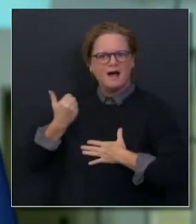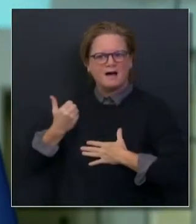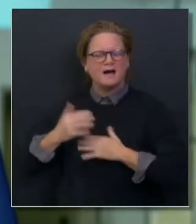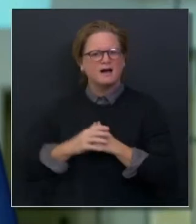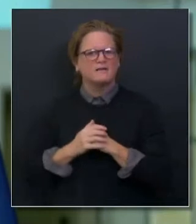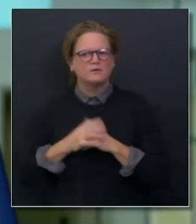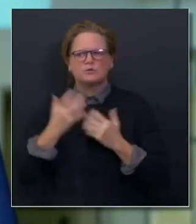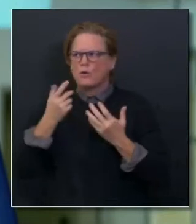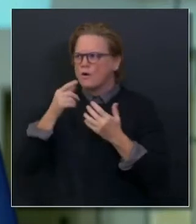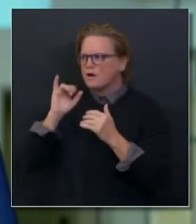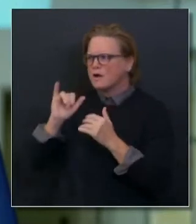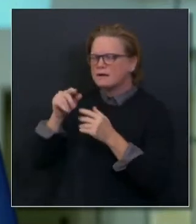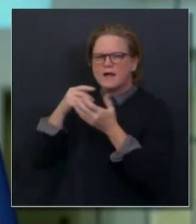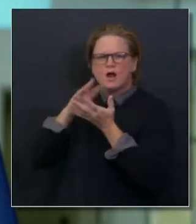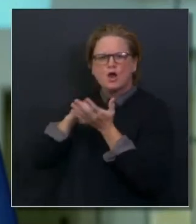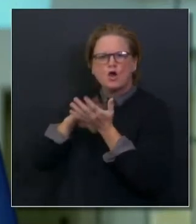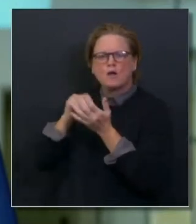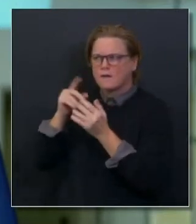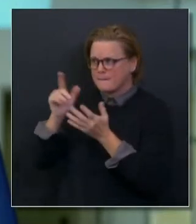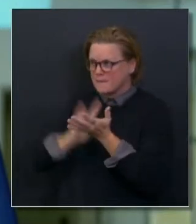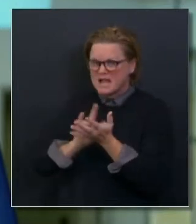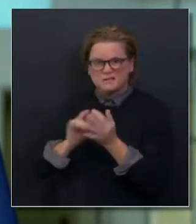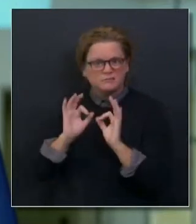that, we're happy to answer any questions.